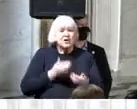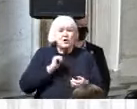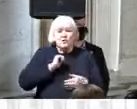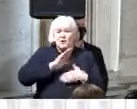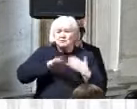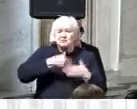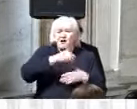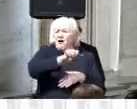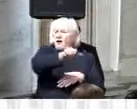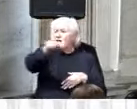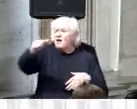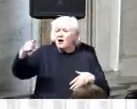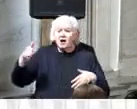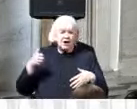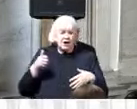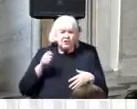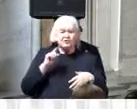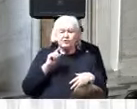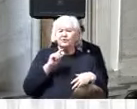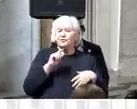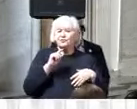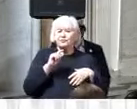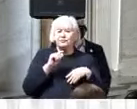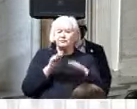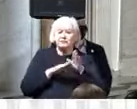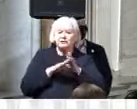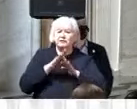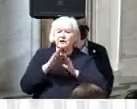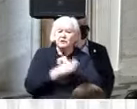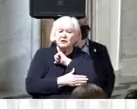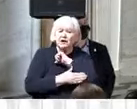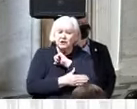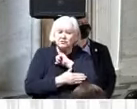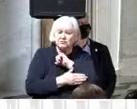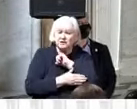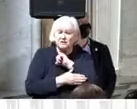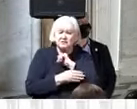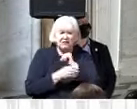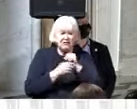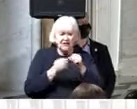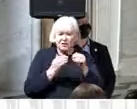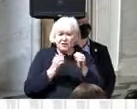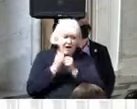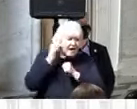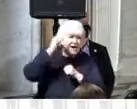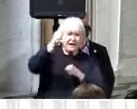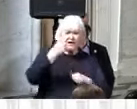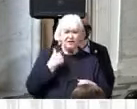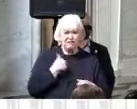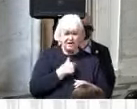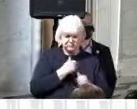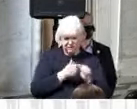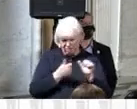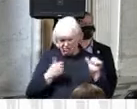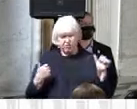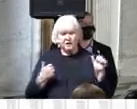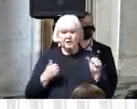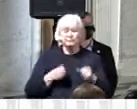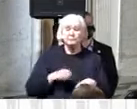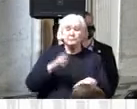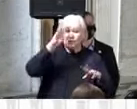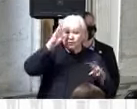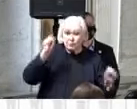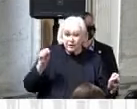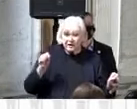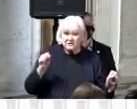countries we must do better and president joe biden and i are